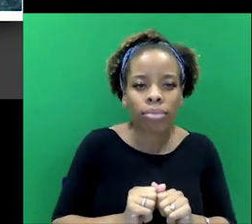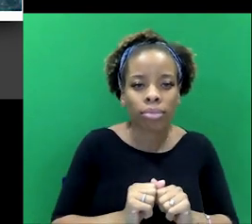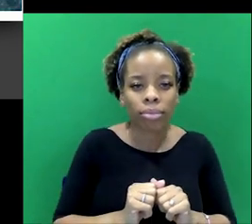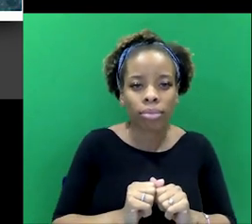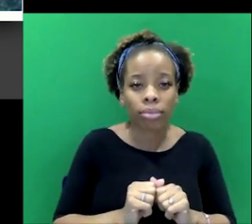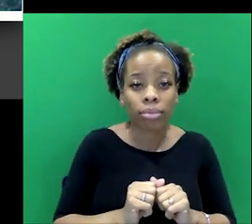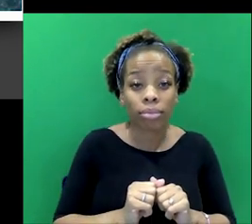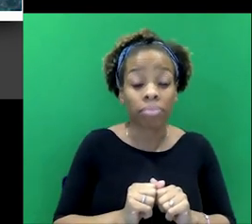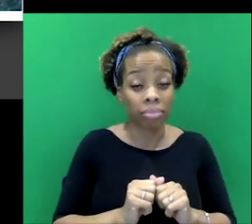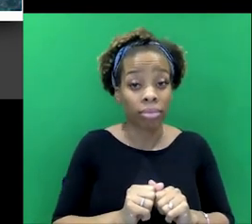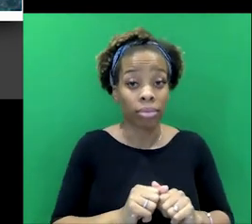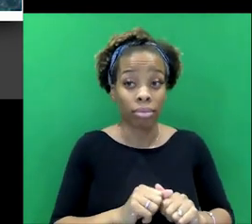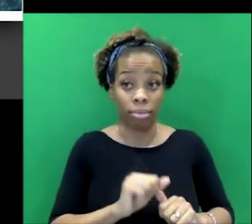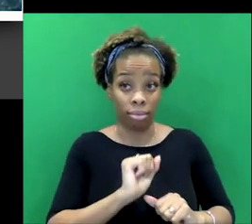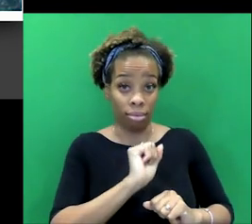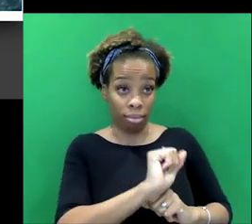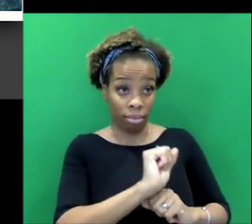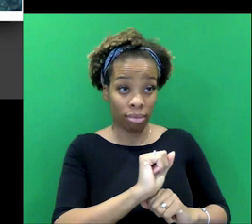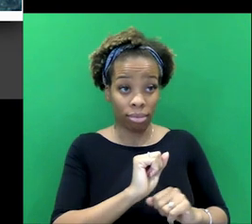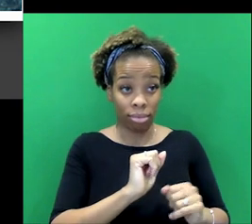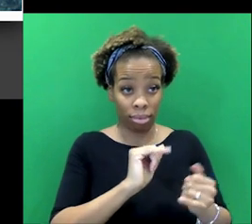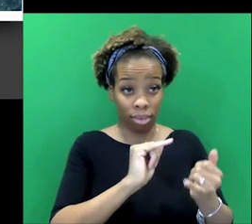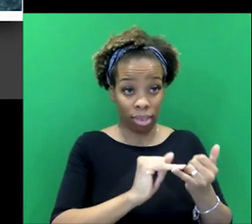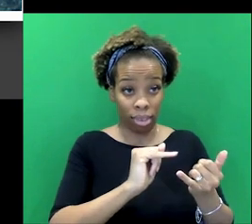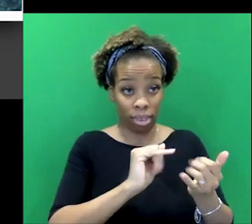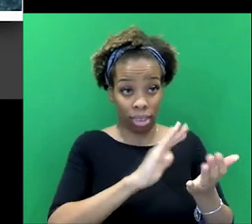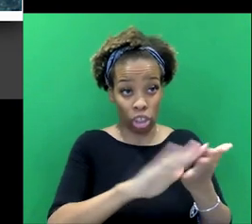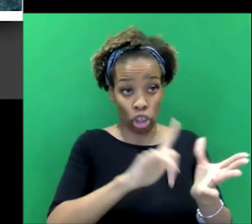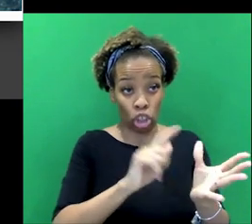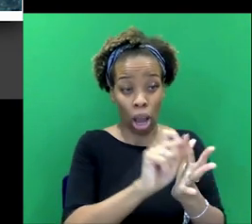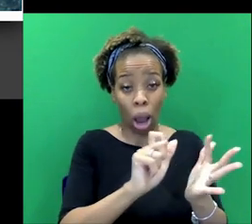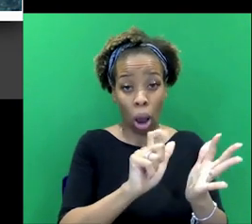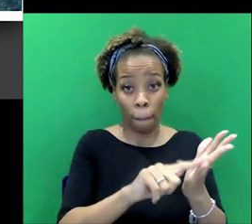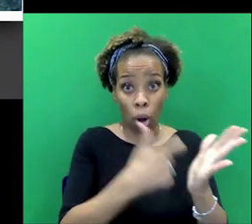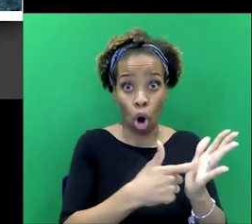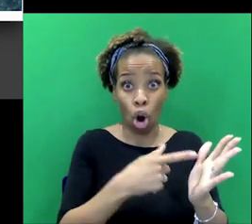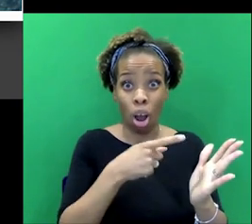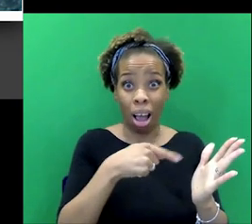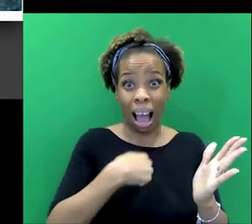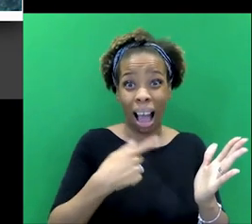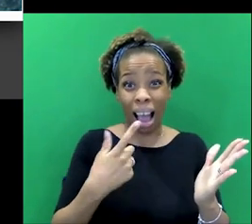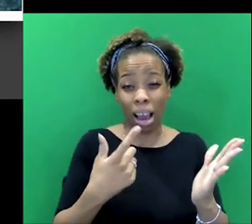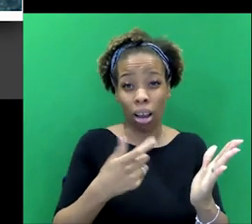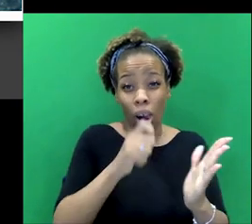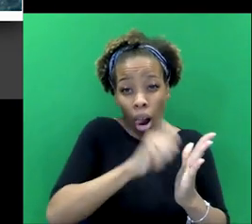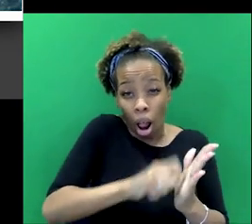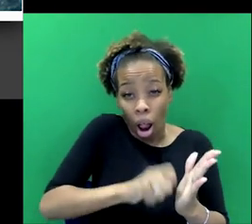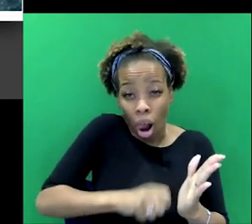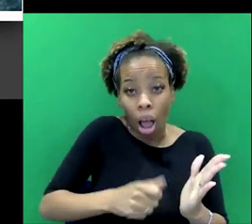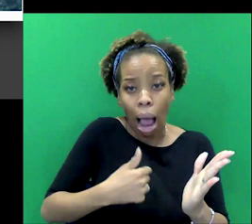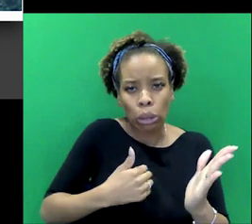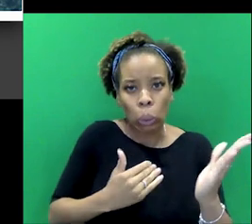it's his backstory. Actually, Shapurji himself is what, you know, several pages in my book. I had to cut him down. There was so much on him.